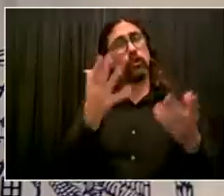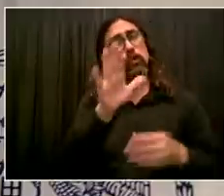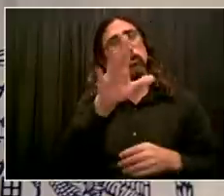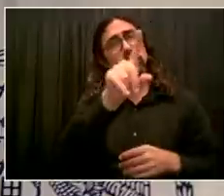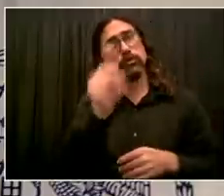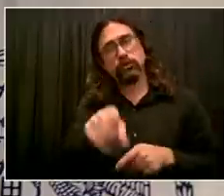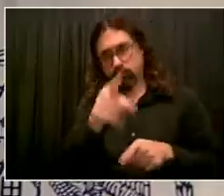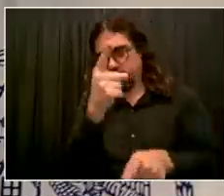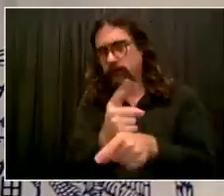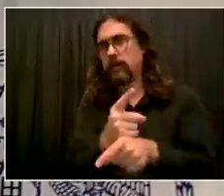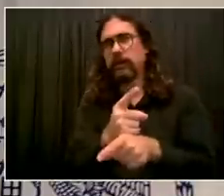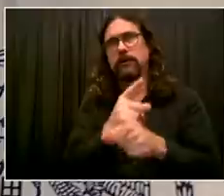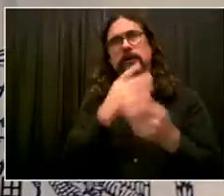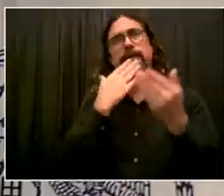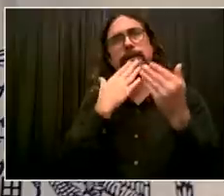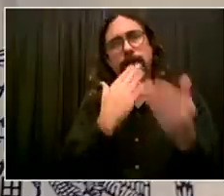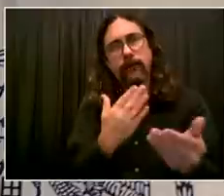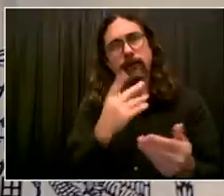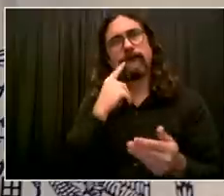and need to act on. Thank you, Bob.